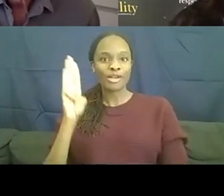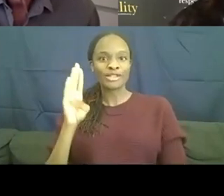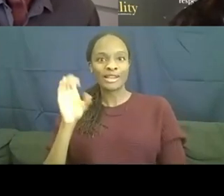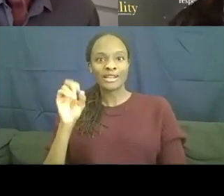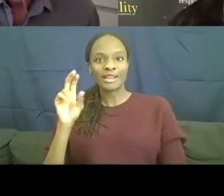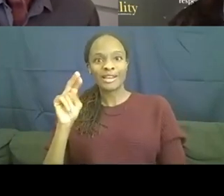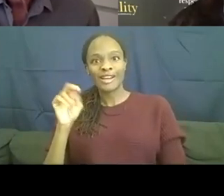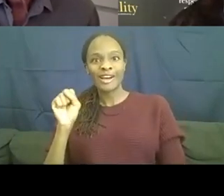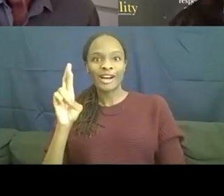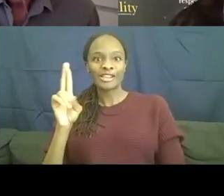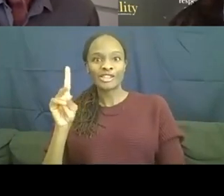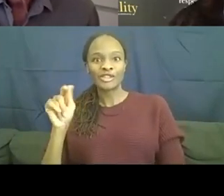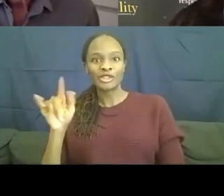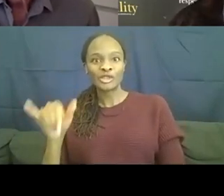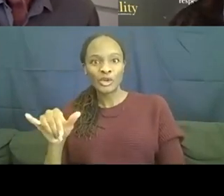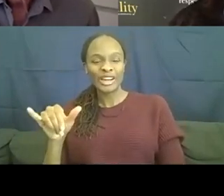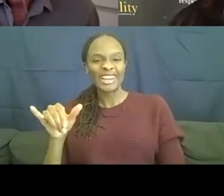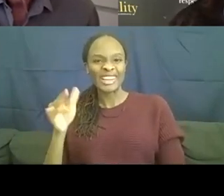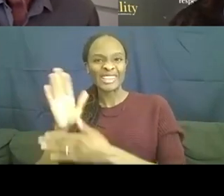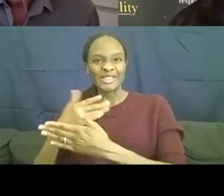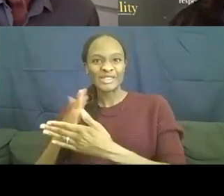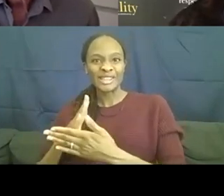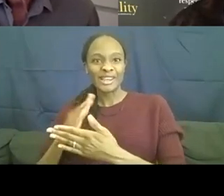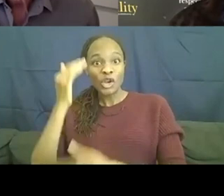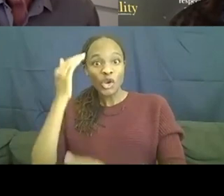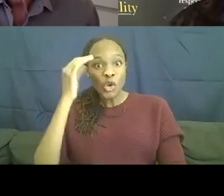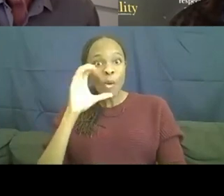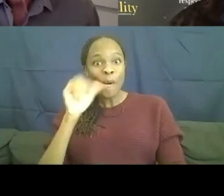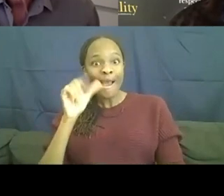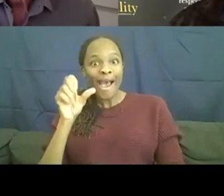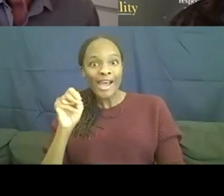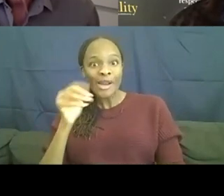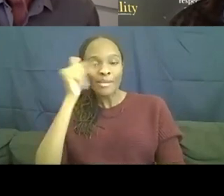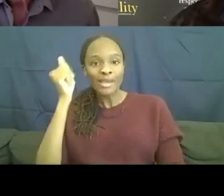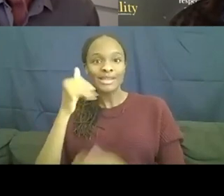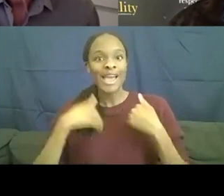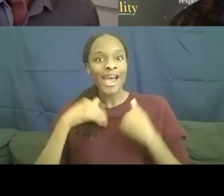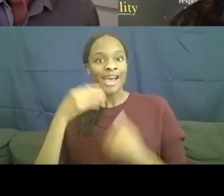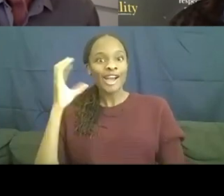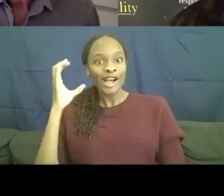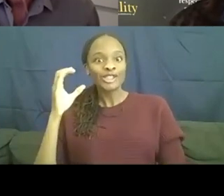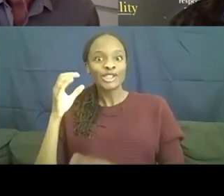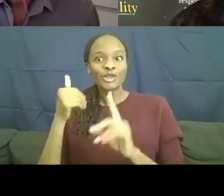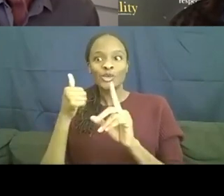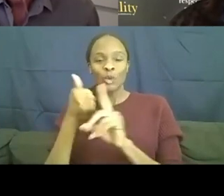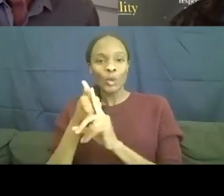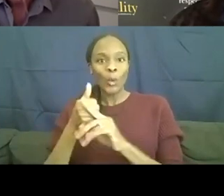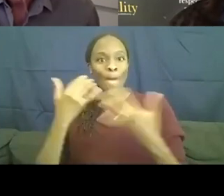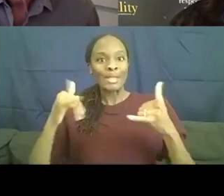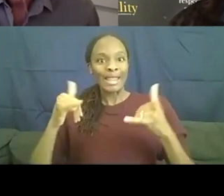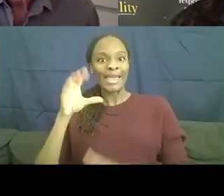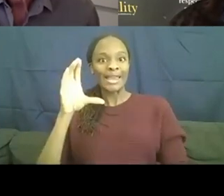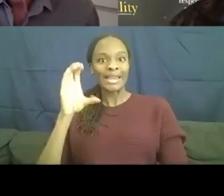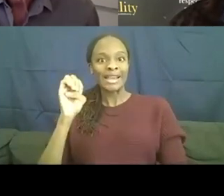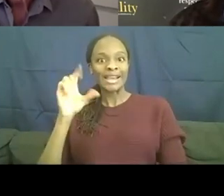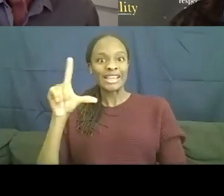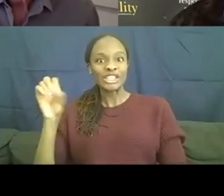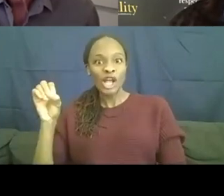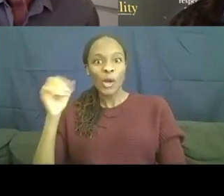had a sibling or a cousin with autism who played the cello because of Adam.